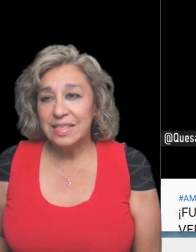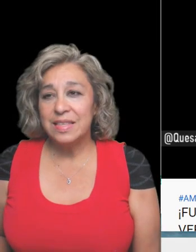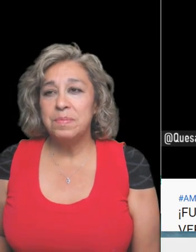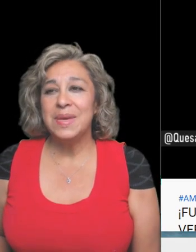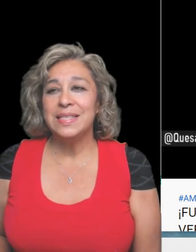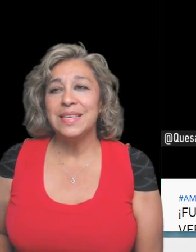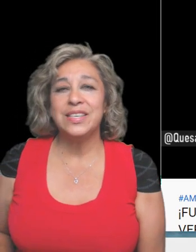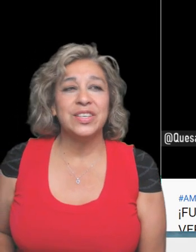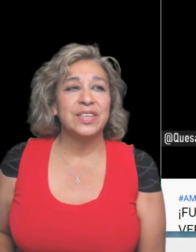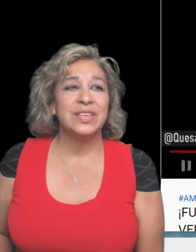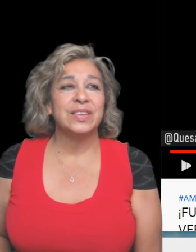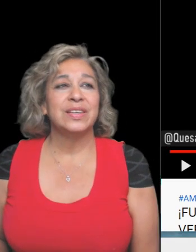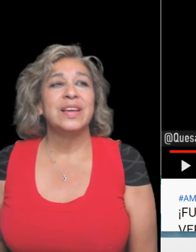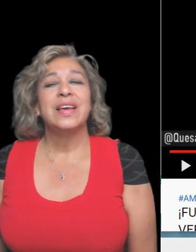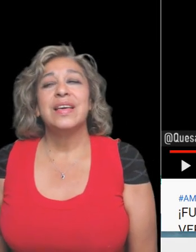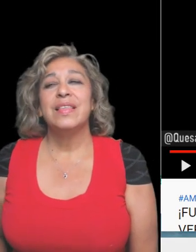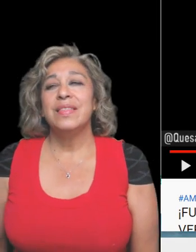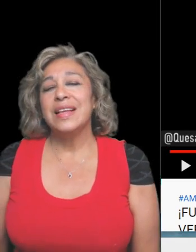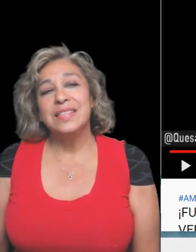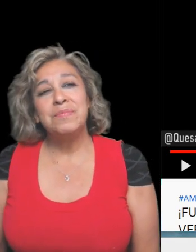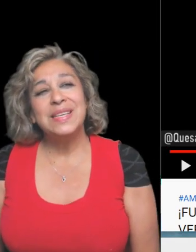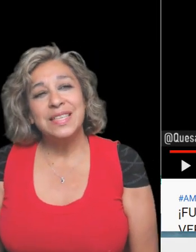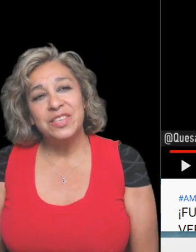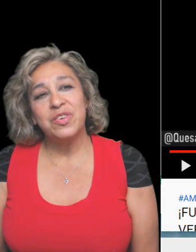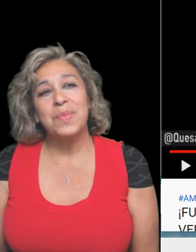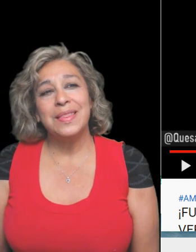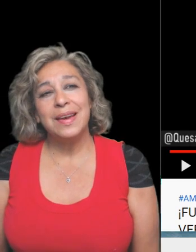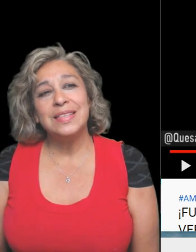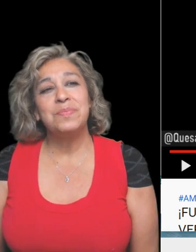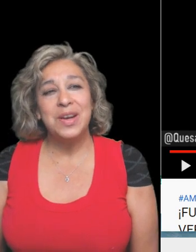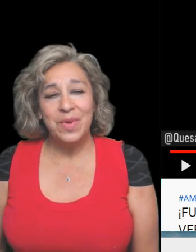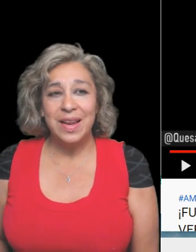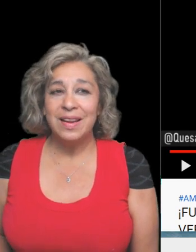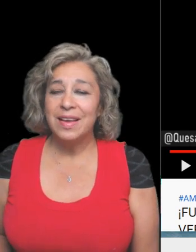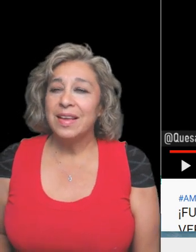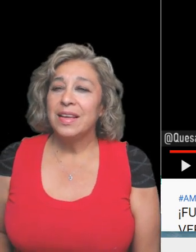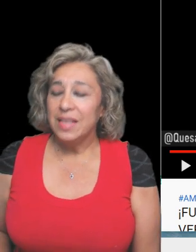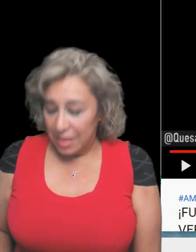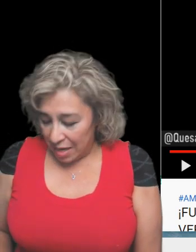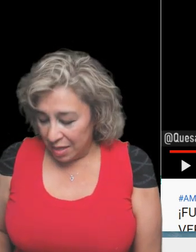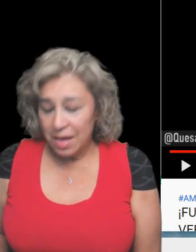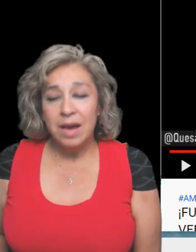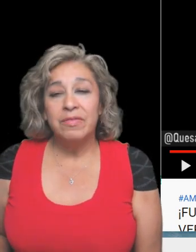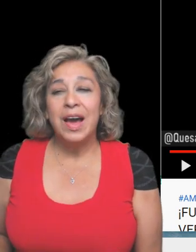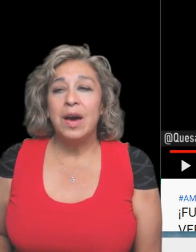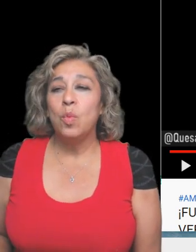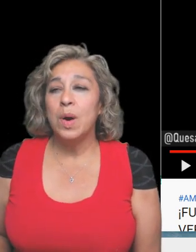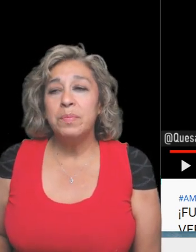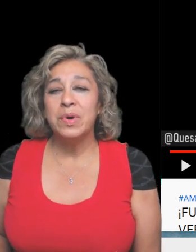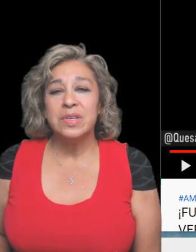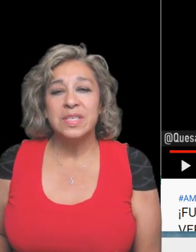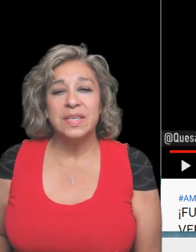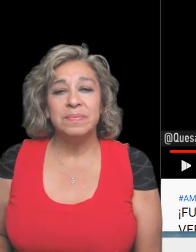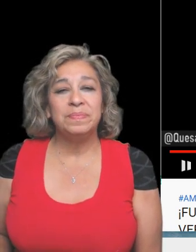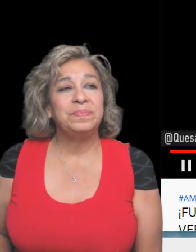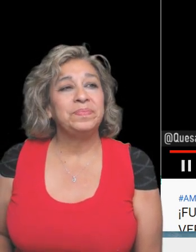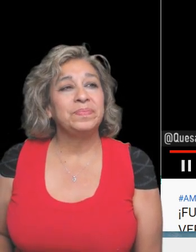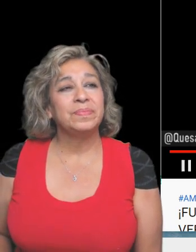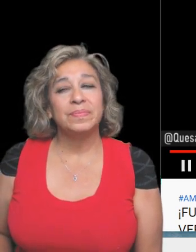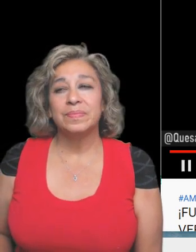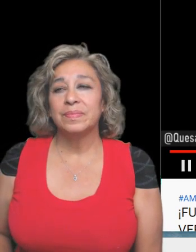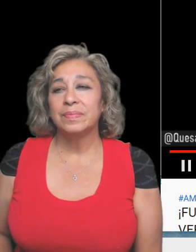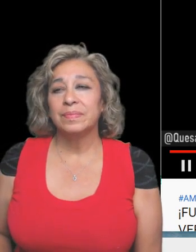That's the message. That's the message from Andres Manuel. Of how one person.